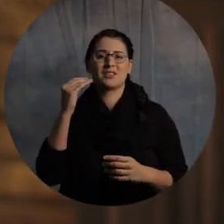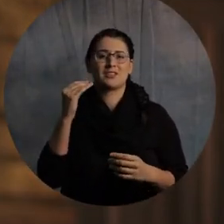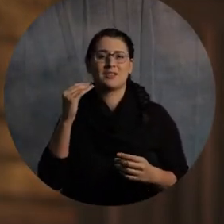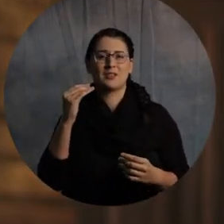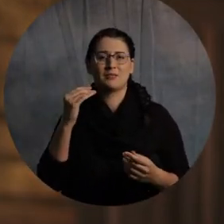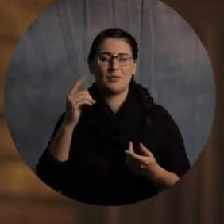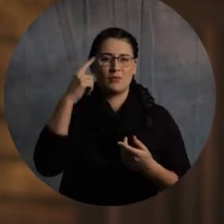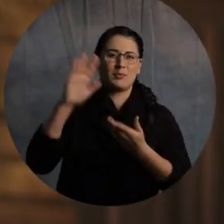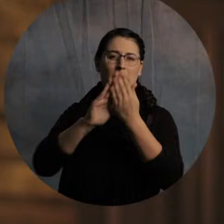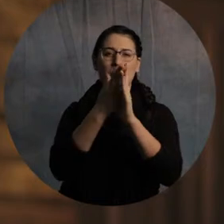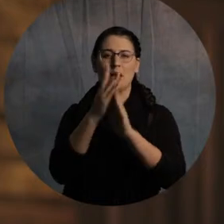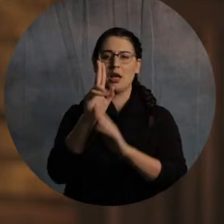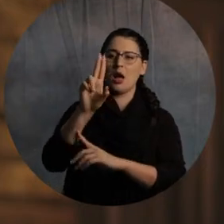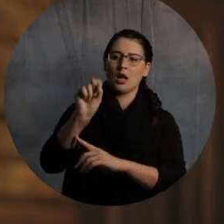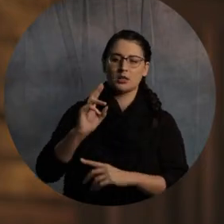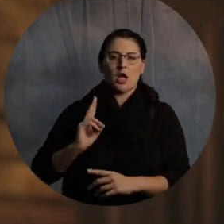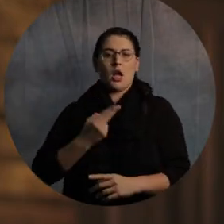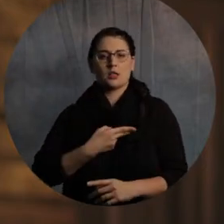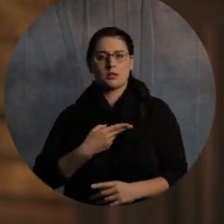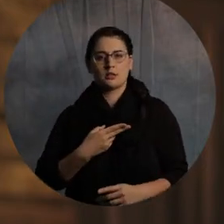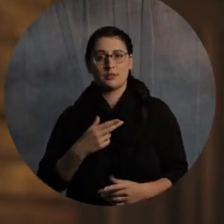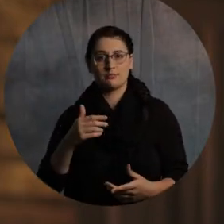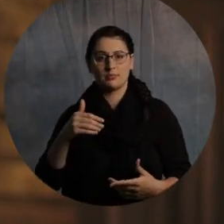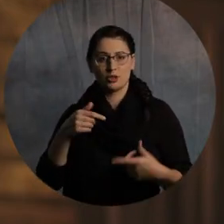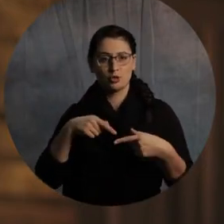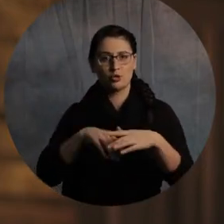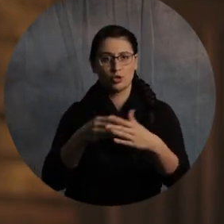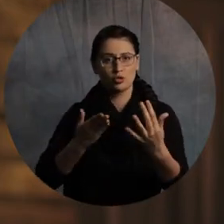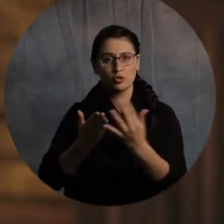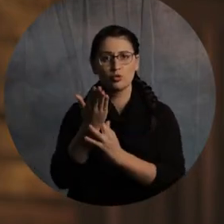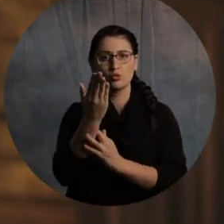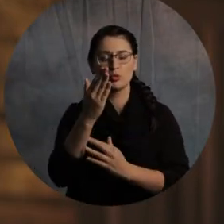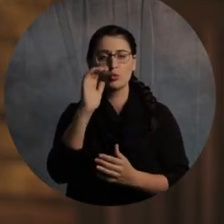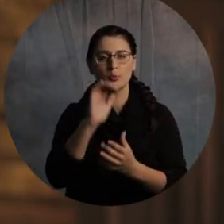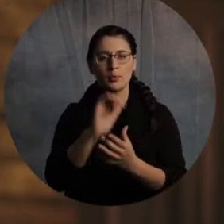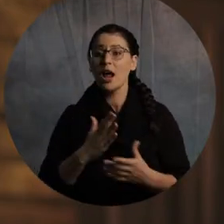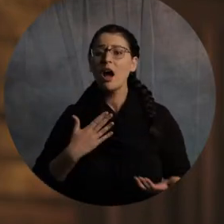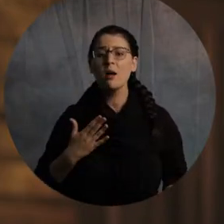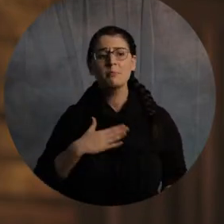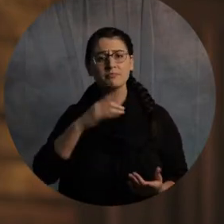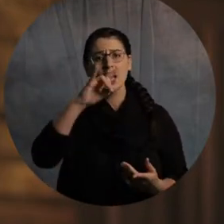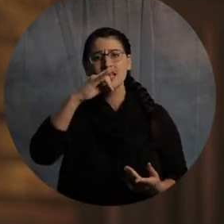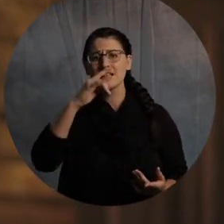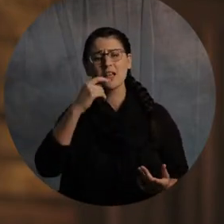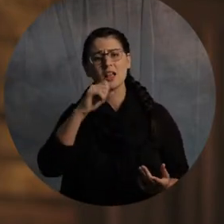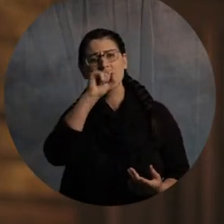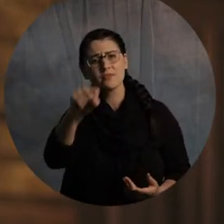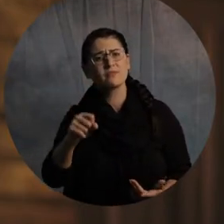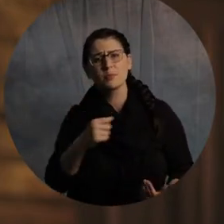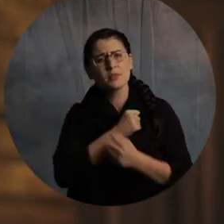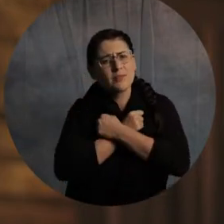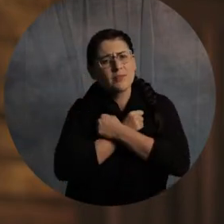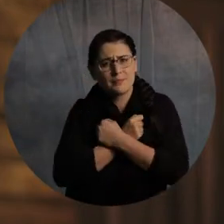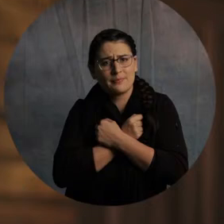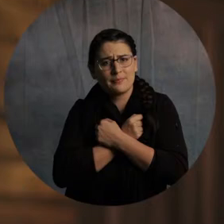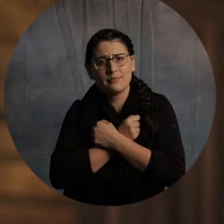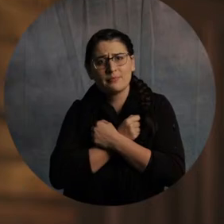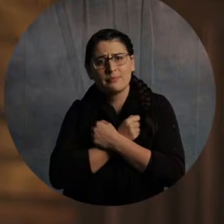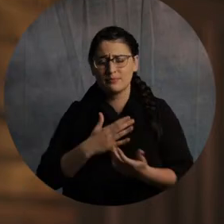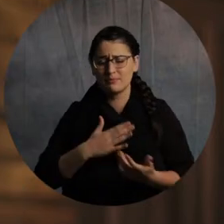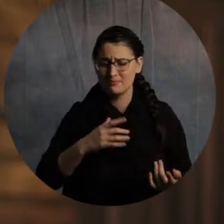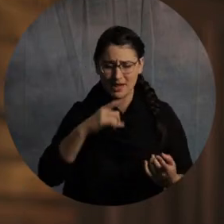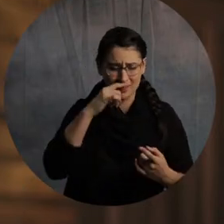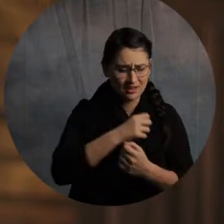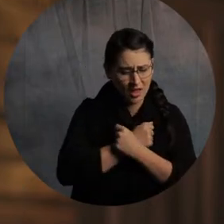kids. I love them. Huge. I mean, we can, if you have children, then, then I don't really need to highlight that. The love of your kids